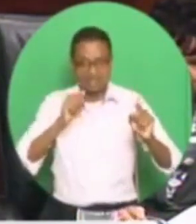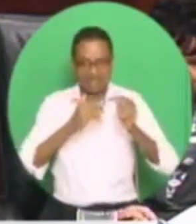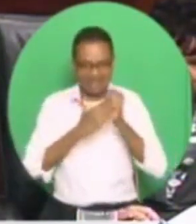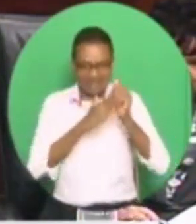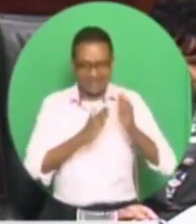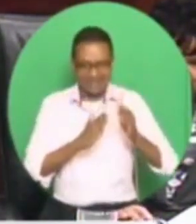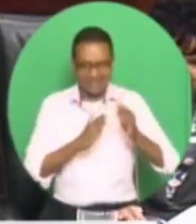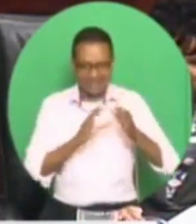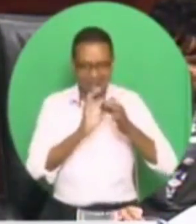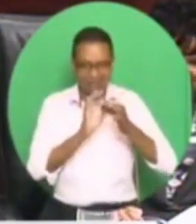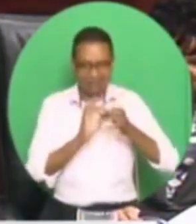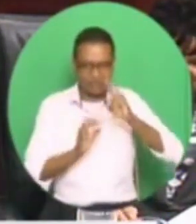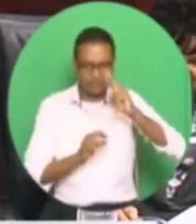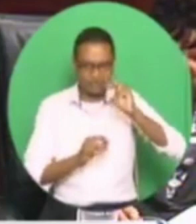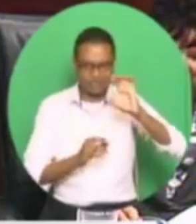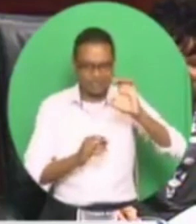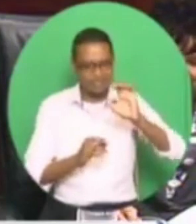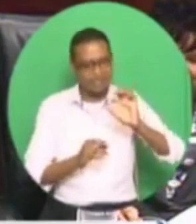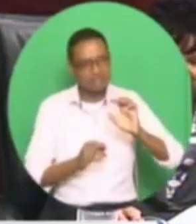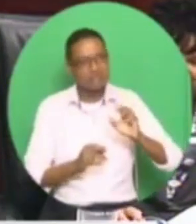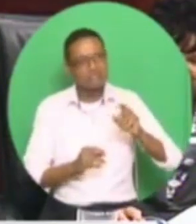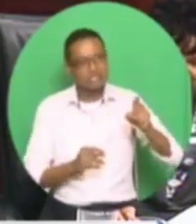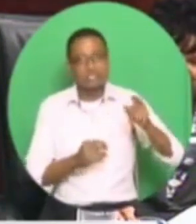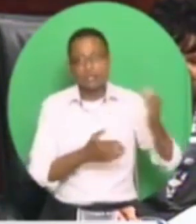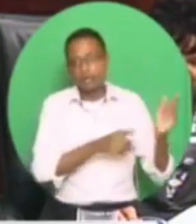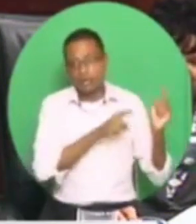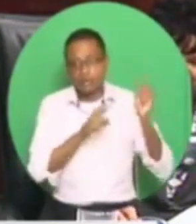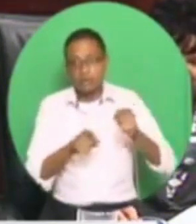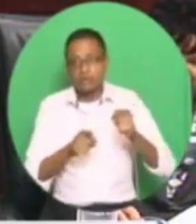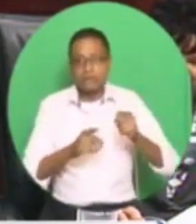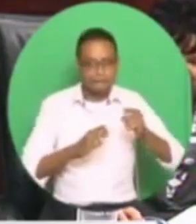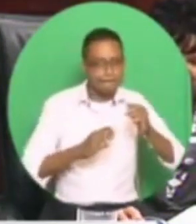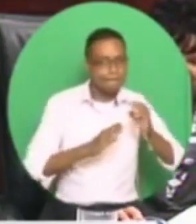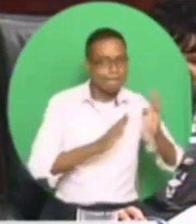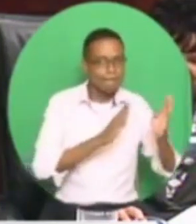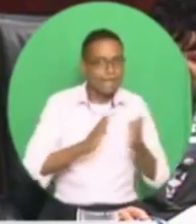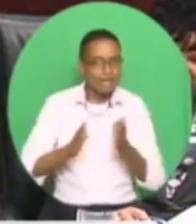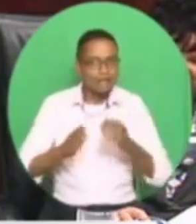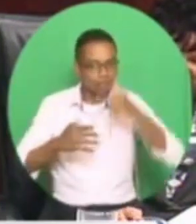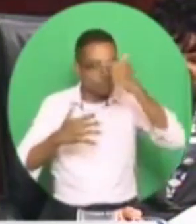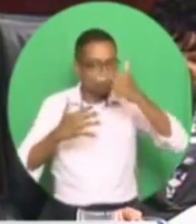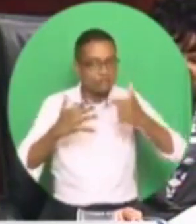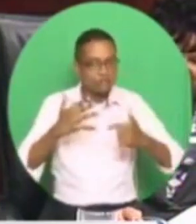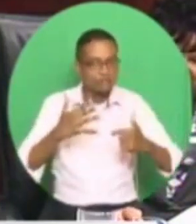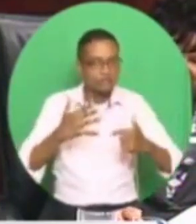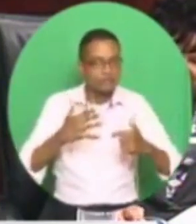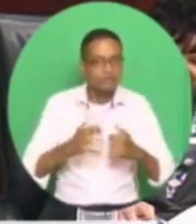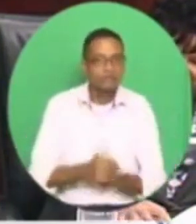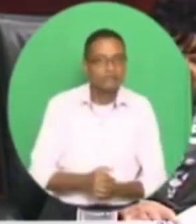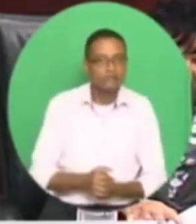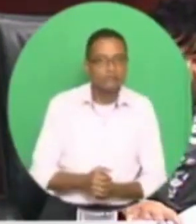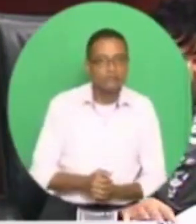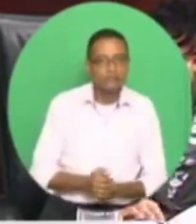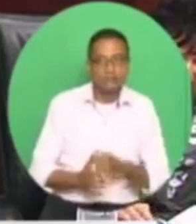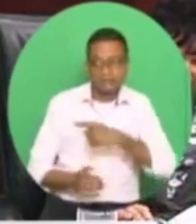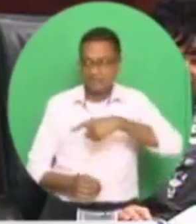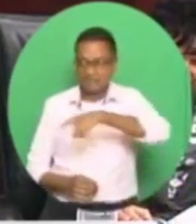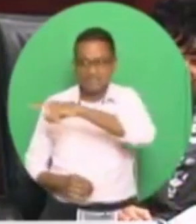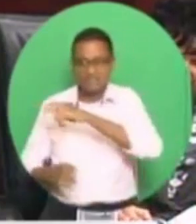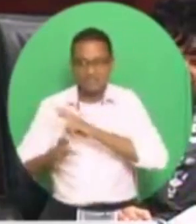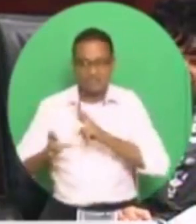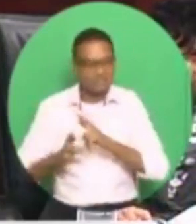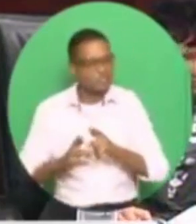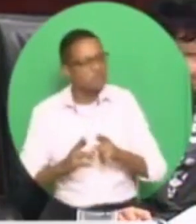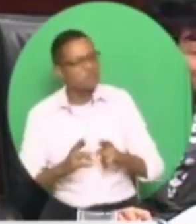They came pelting stones after. They came ready to knock down everything said. But it is very